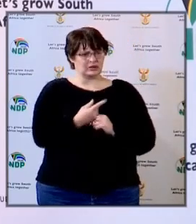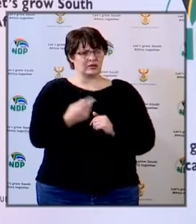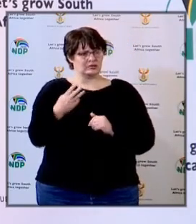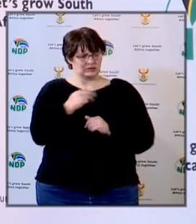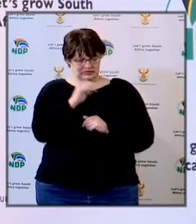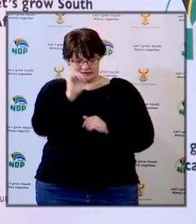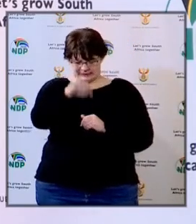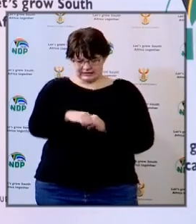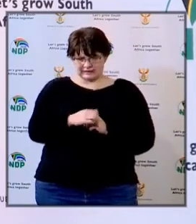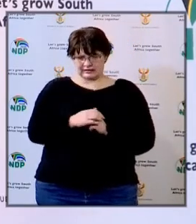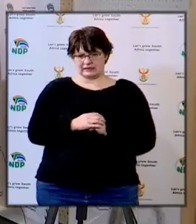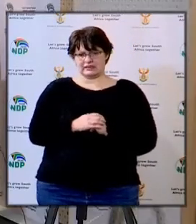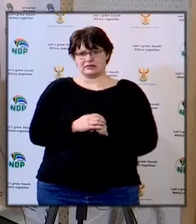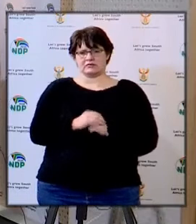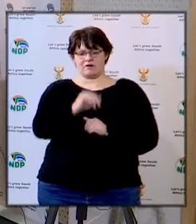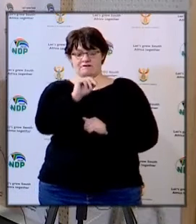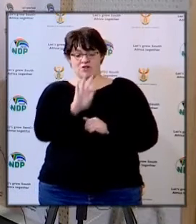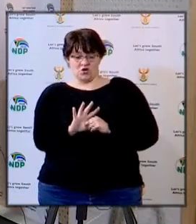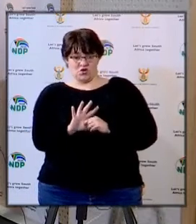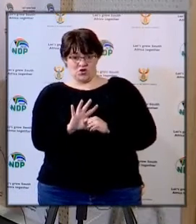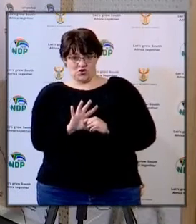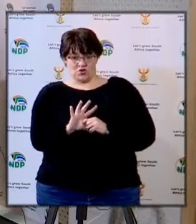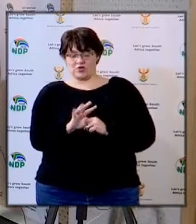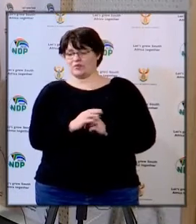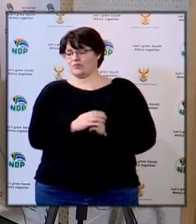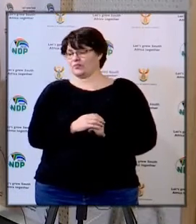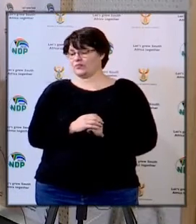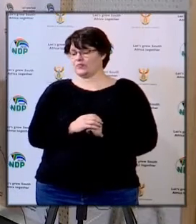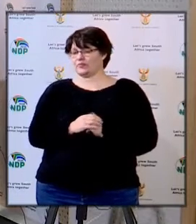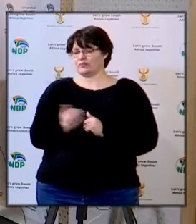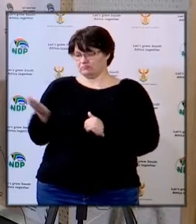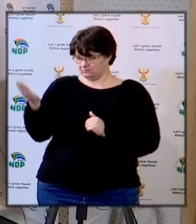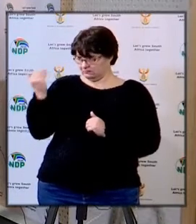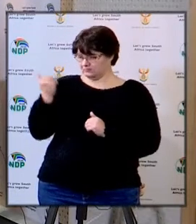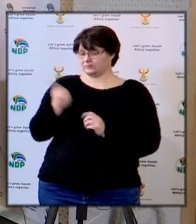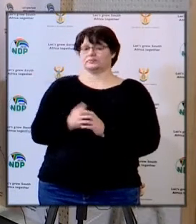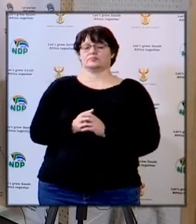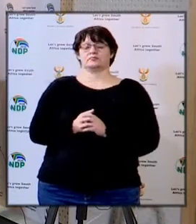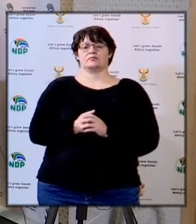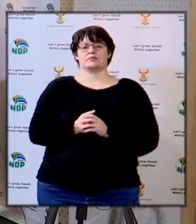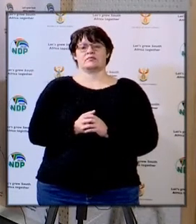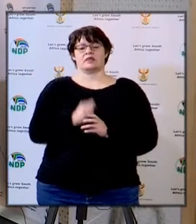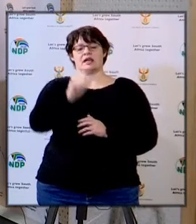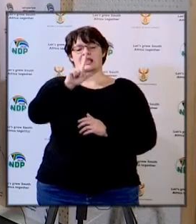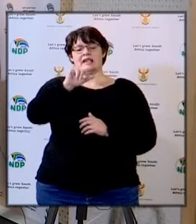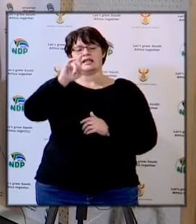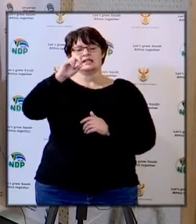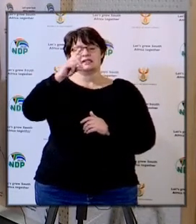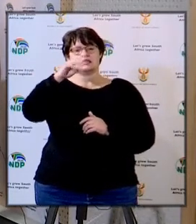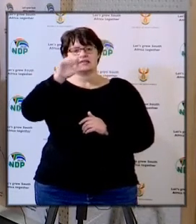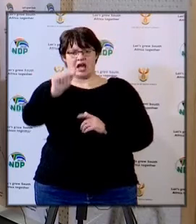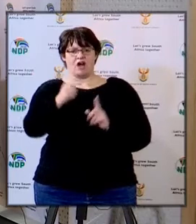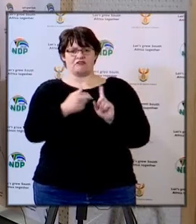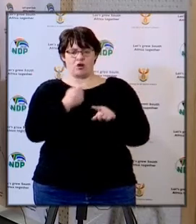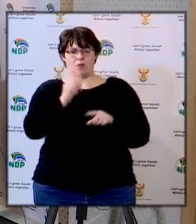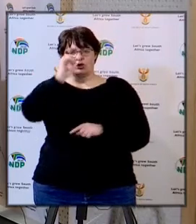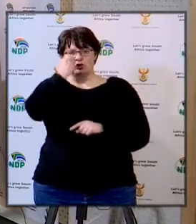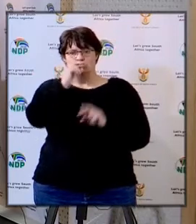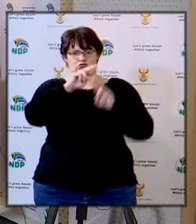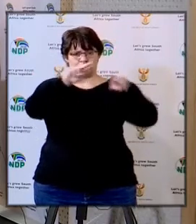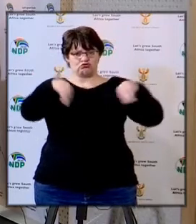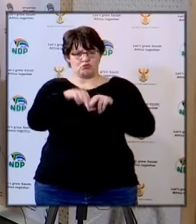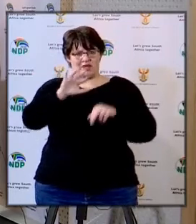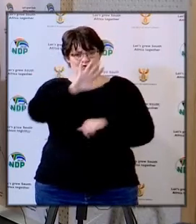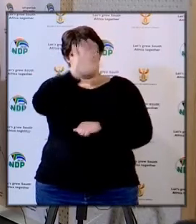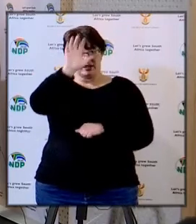ministers yes chair I have four questions please proceed the first question is from newsroom